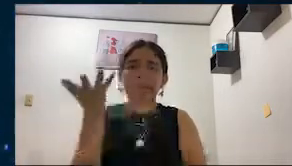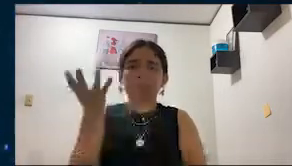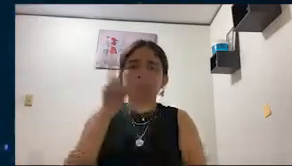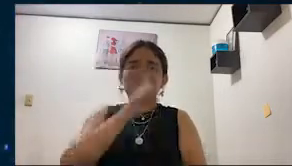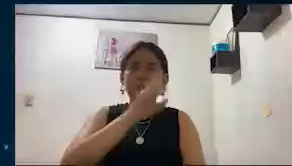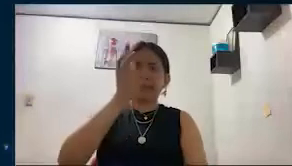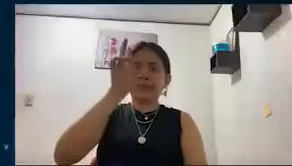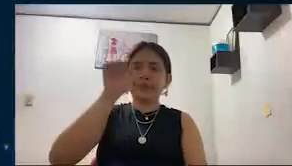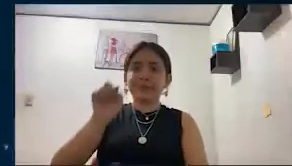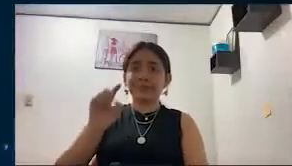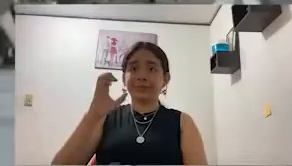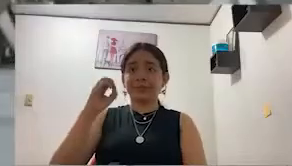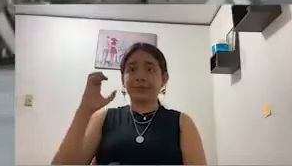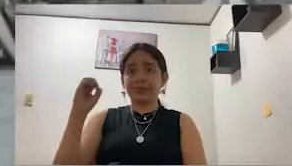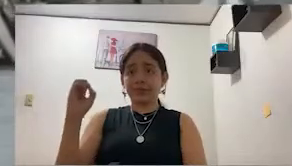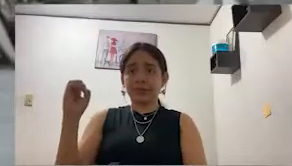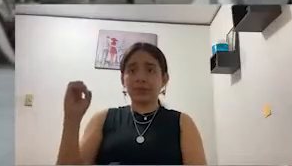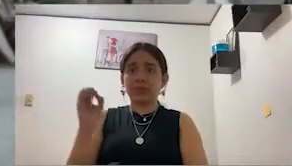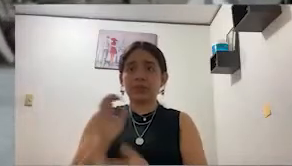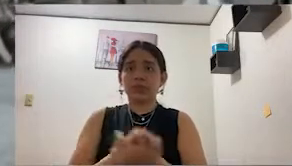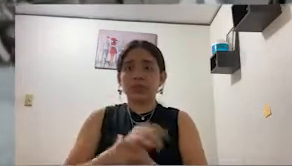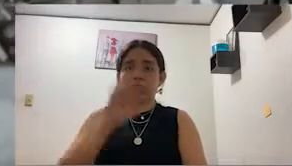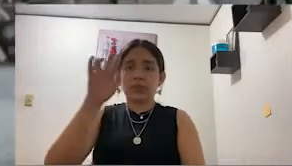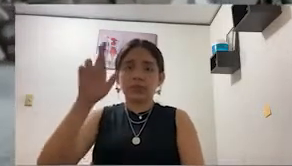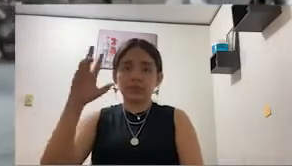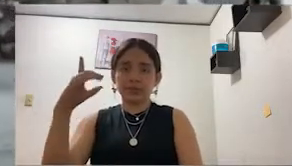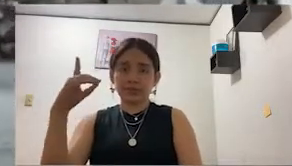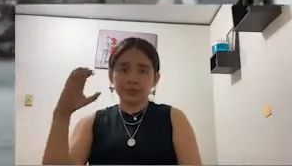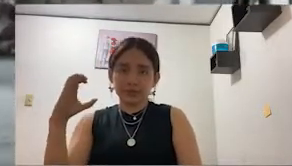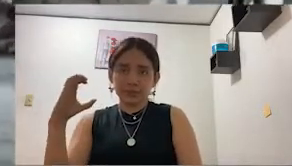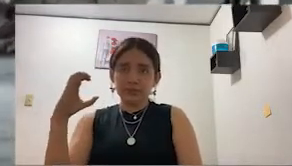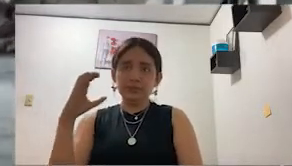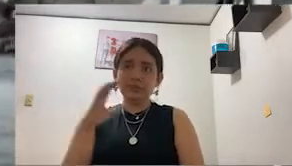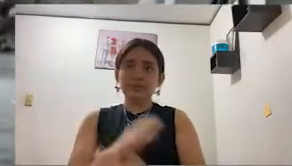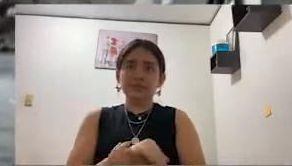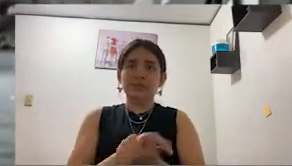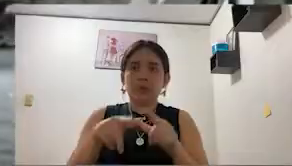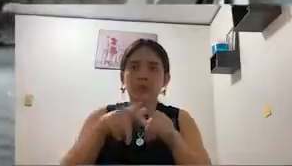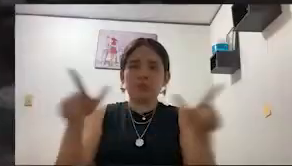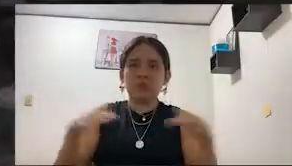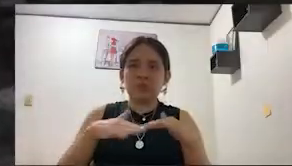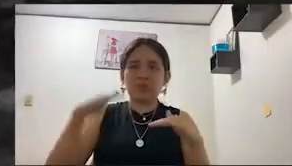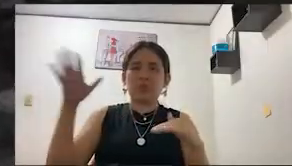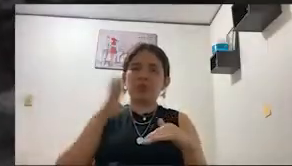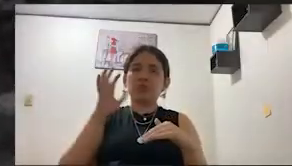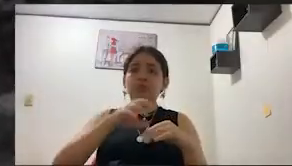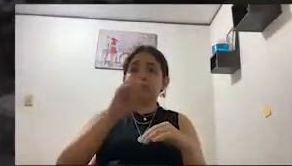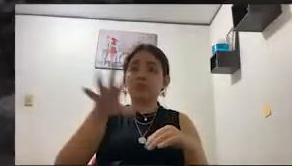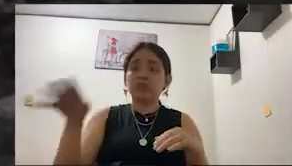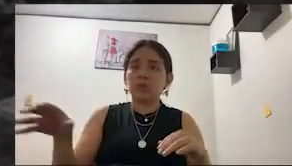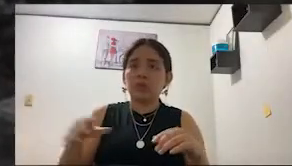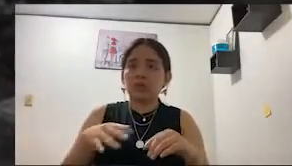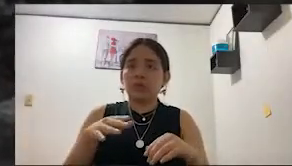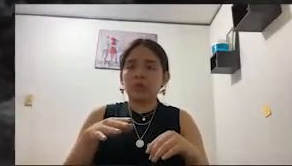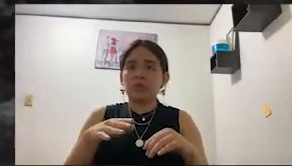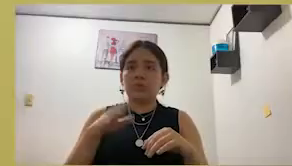important? Well, during the past few years, we've known that on-site construction waste requires some treatment to activate